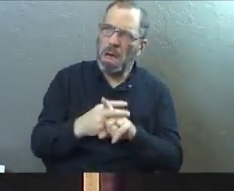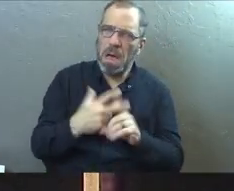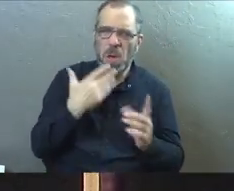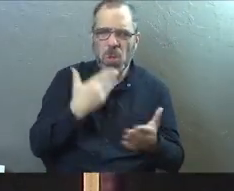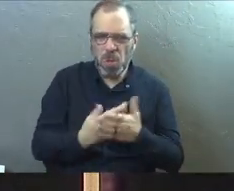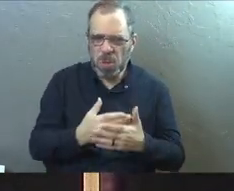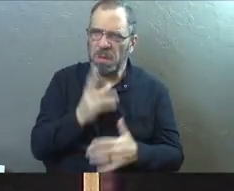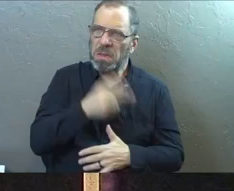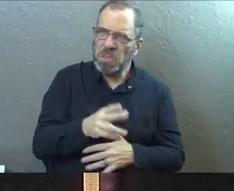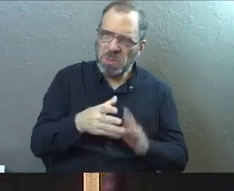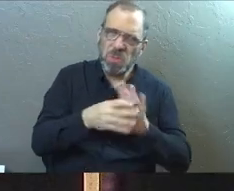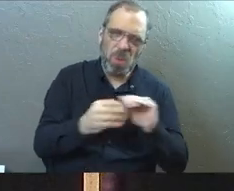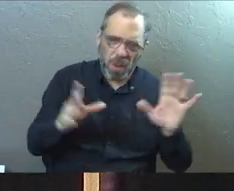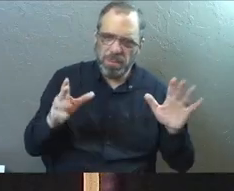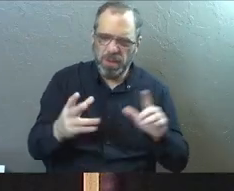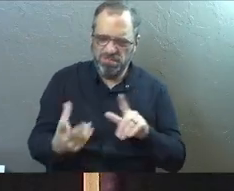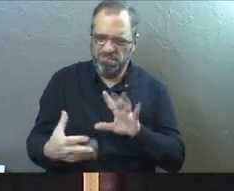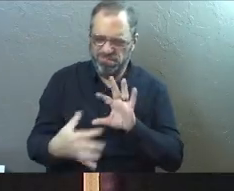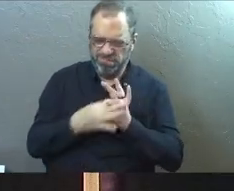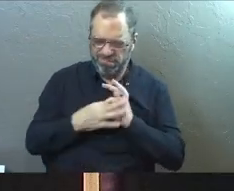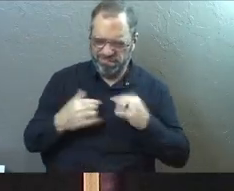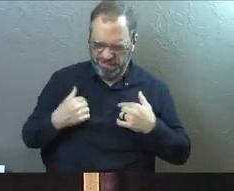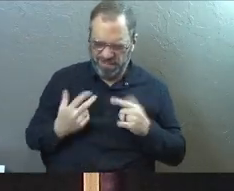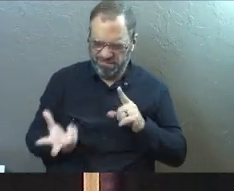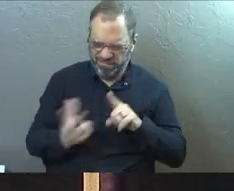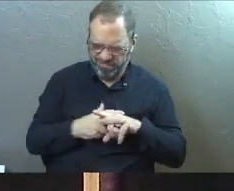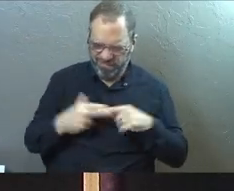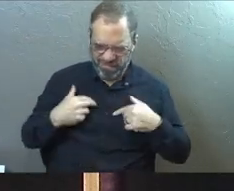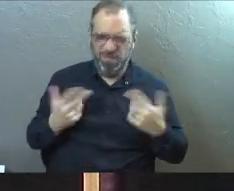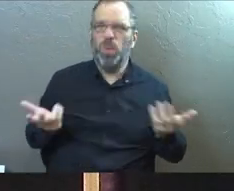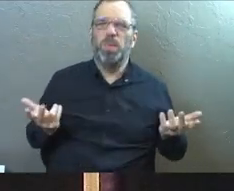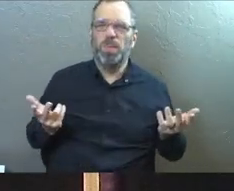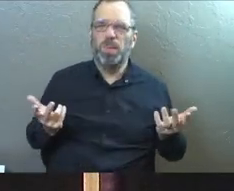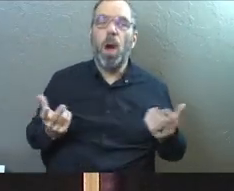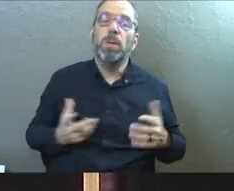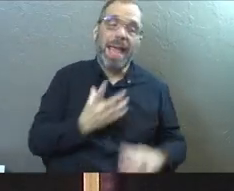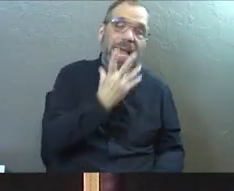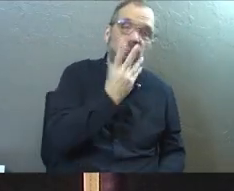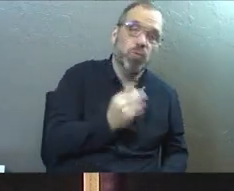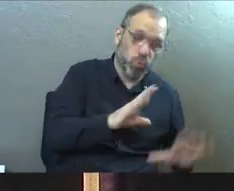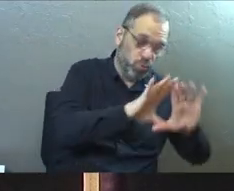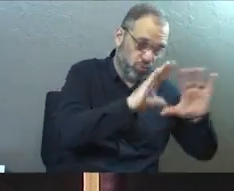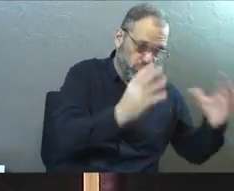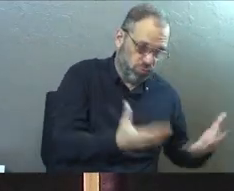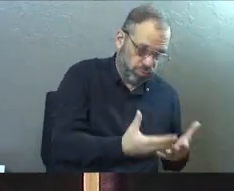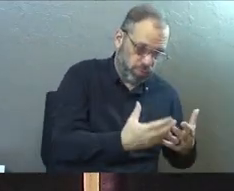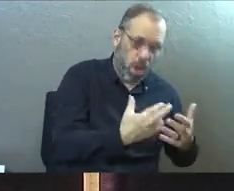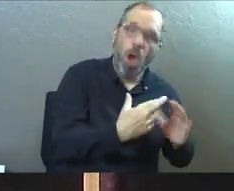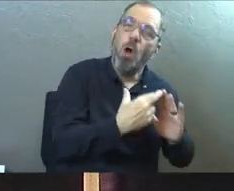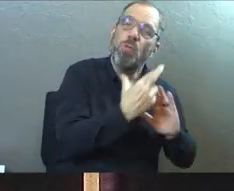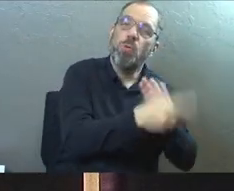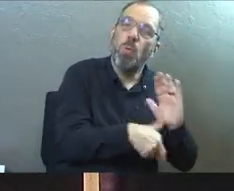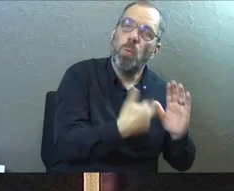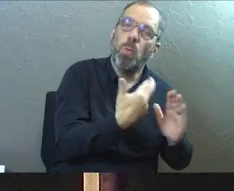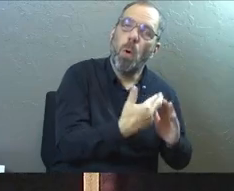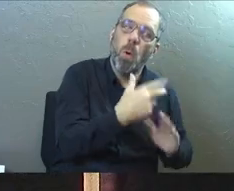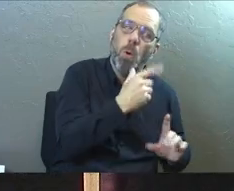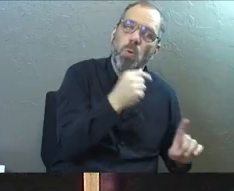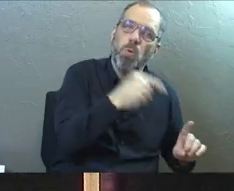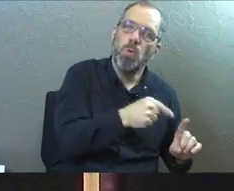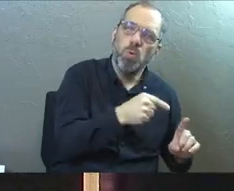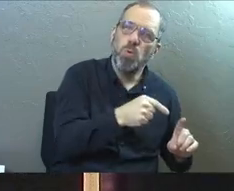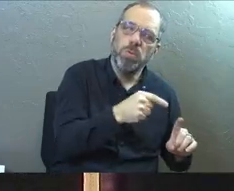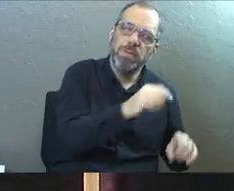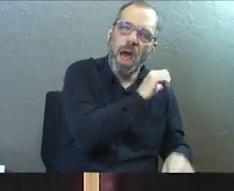Cool history, cool walkthrough. What does this have to do with me today? The Jewish people switched up the roles on who actually was